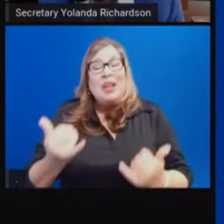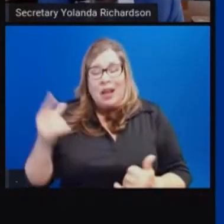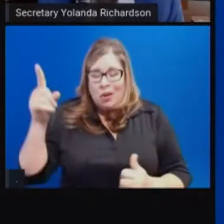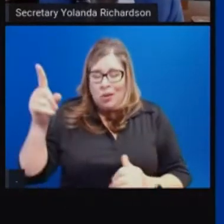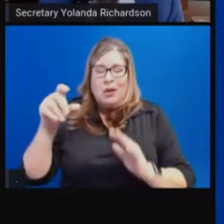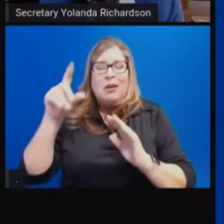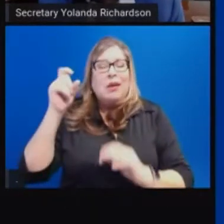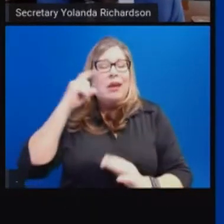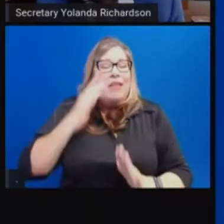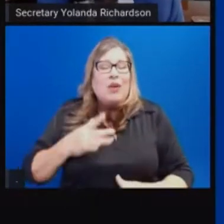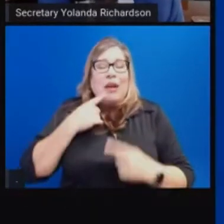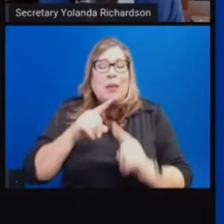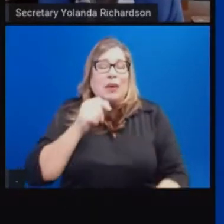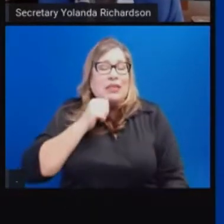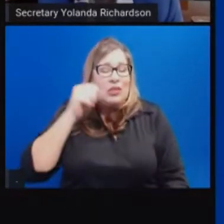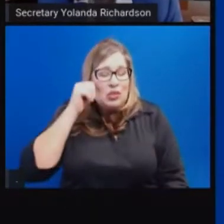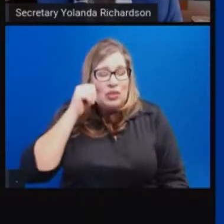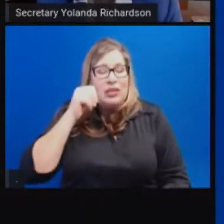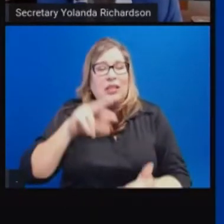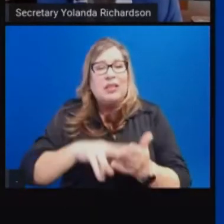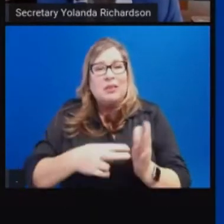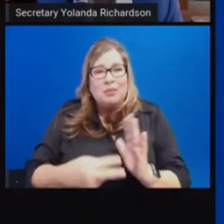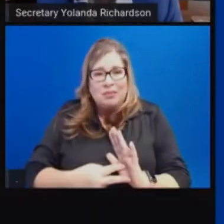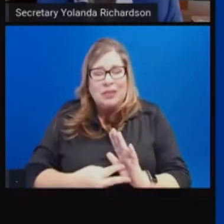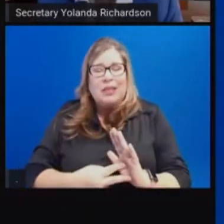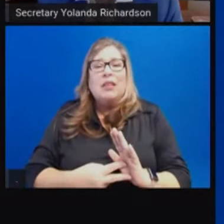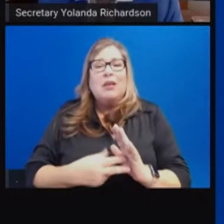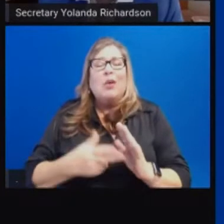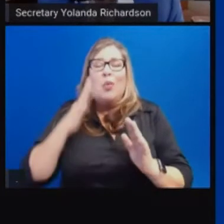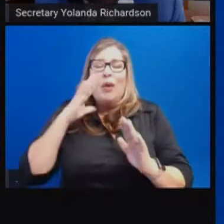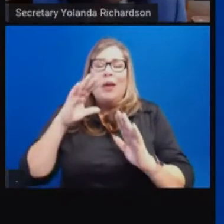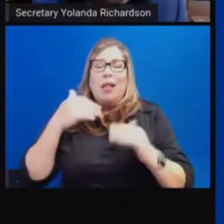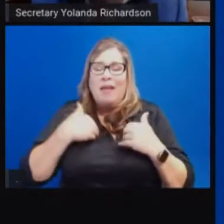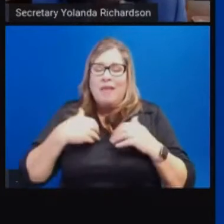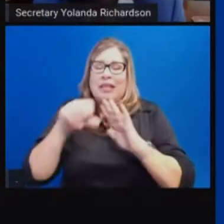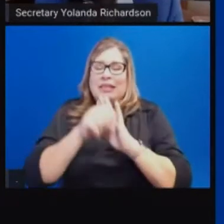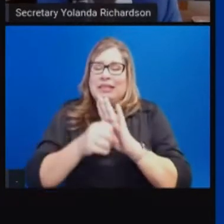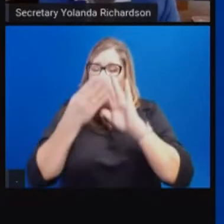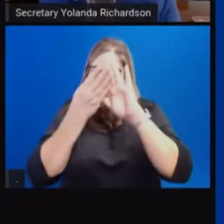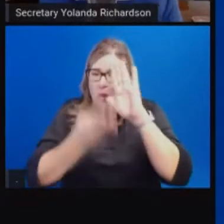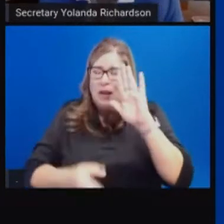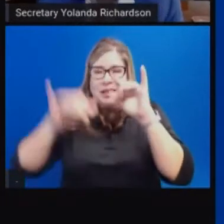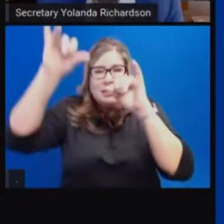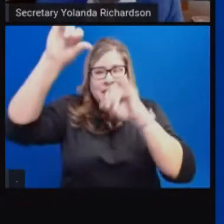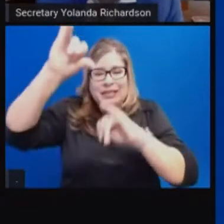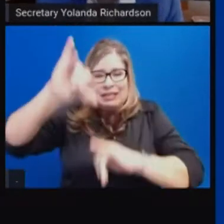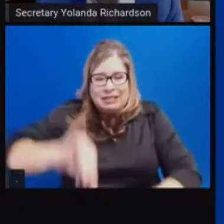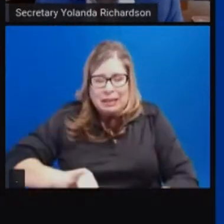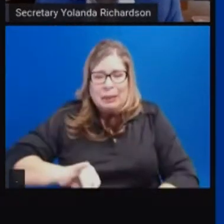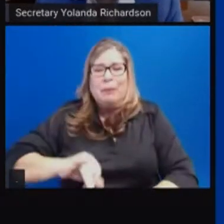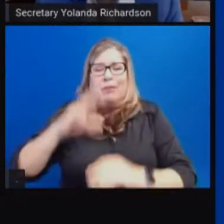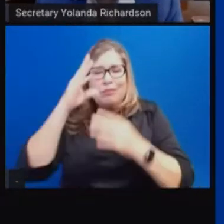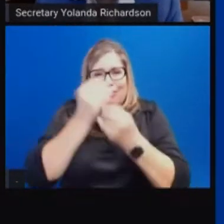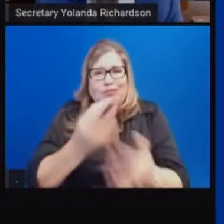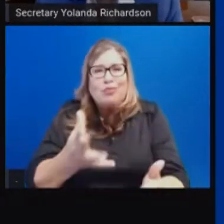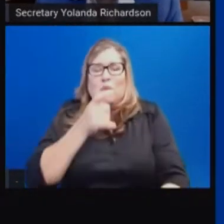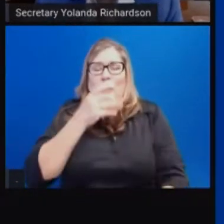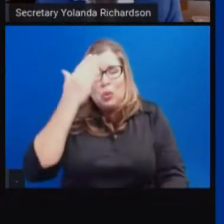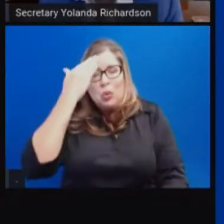that will make it easier for Californians to understand who is eligible to make an appointment to get vaccinated.